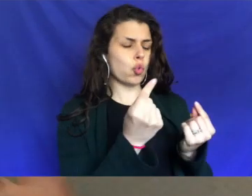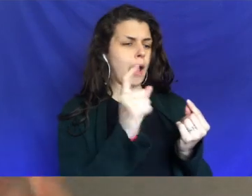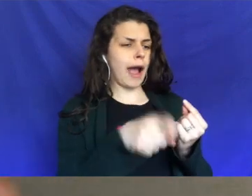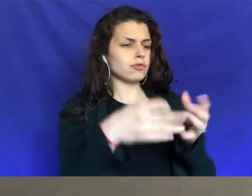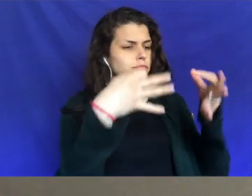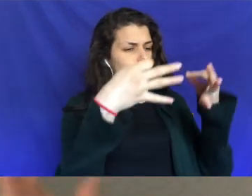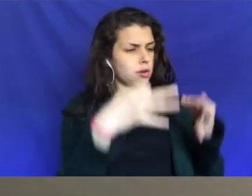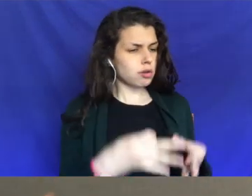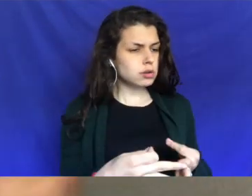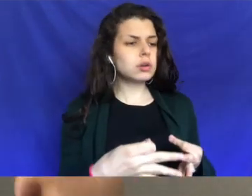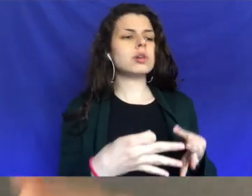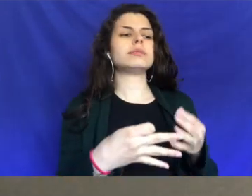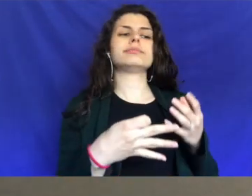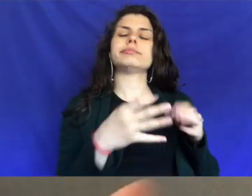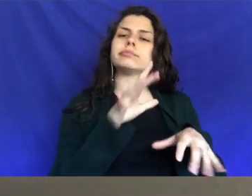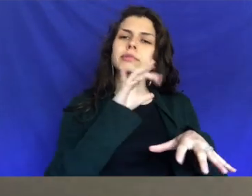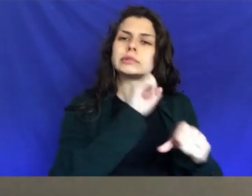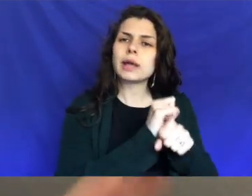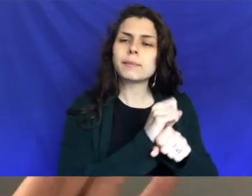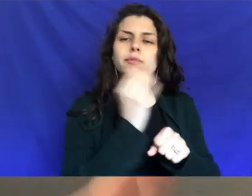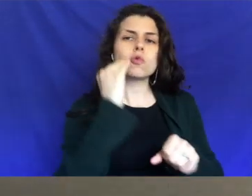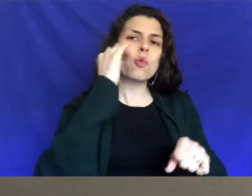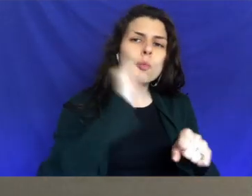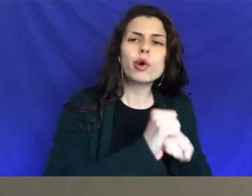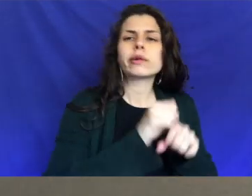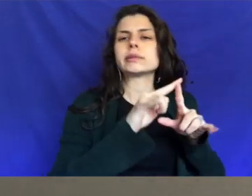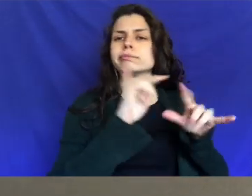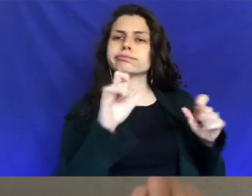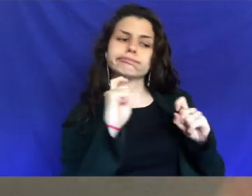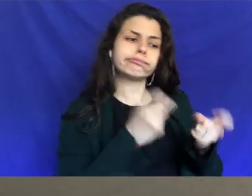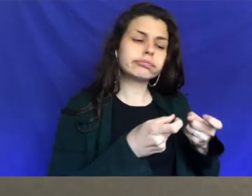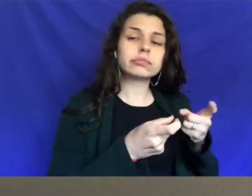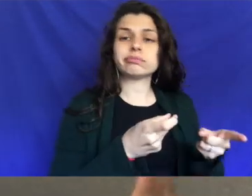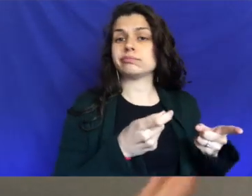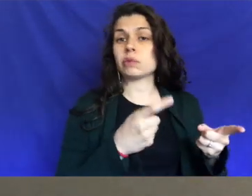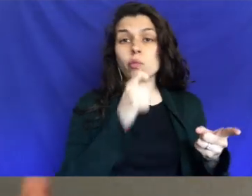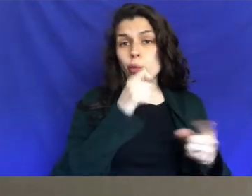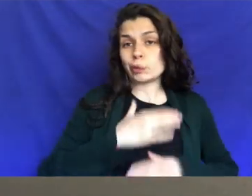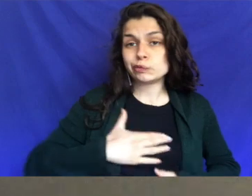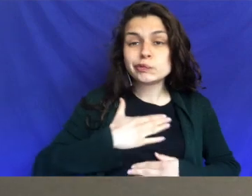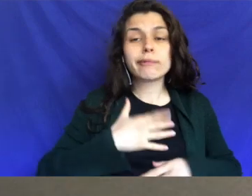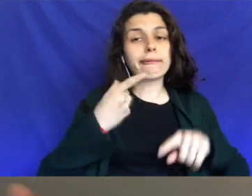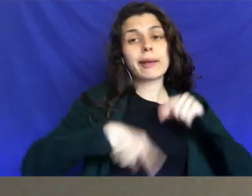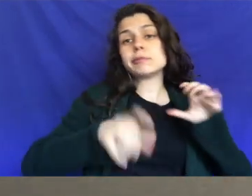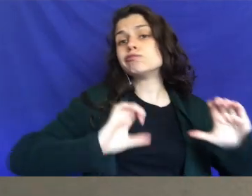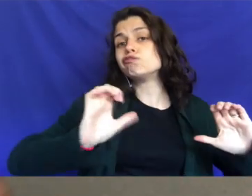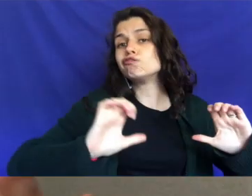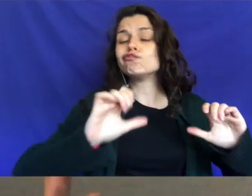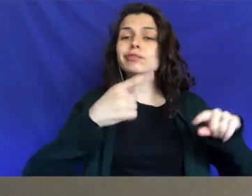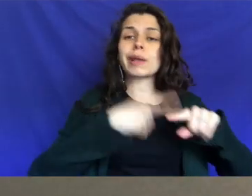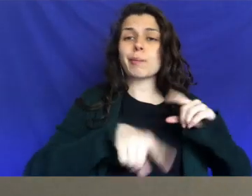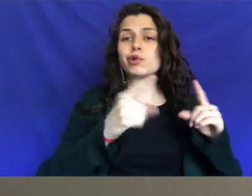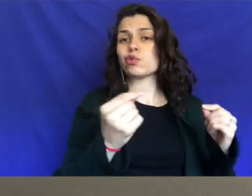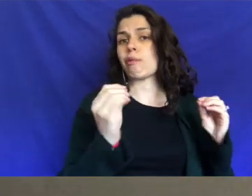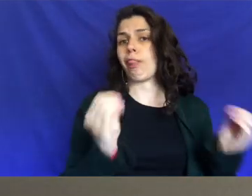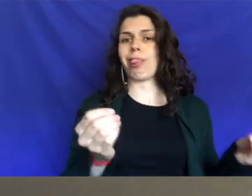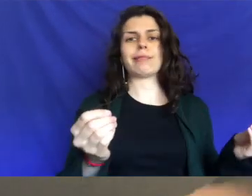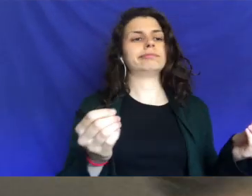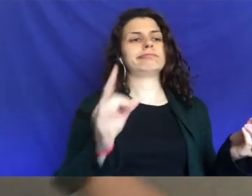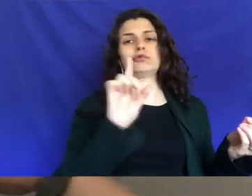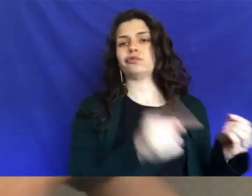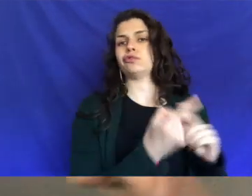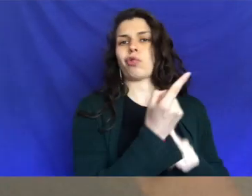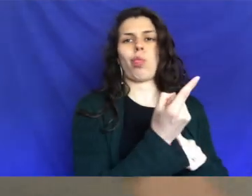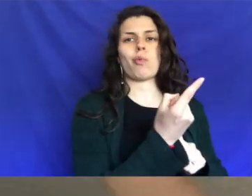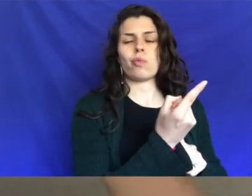jobs, give you chores that you have to do or give you exercise that have to do by yourself. They're not enjoyable. You have to do them by yourself. You can't be talking. You can't be doing anything with them. Like